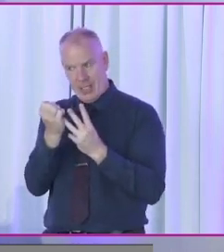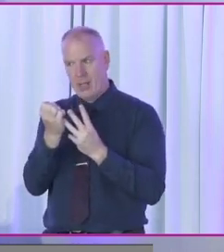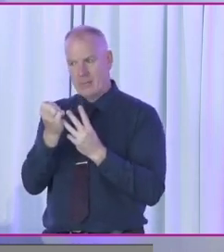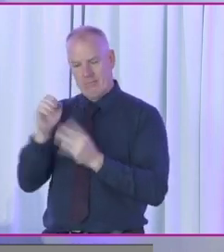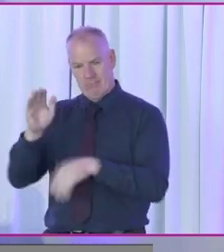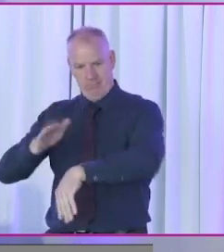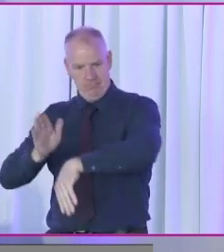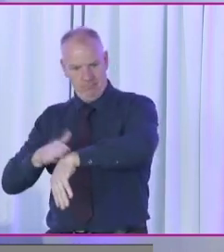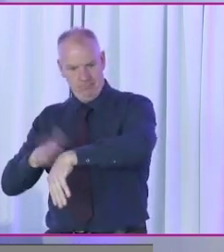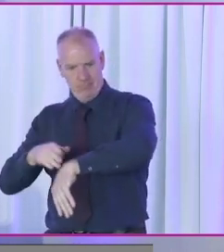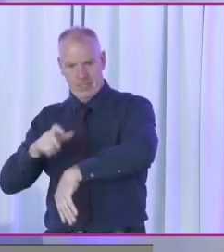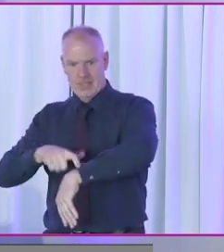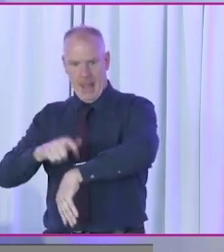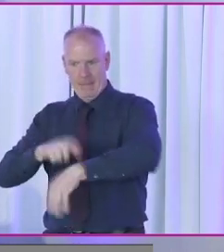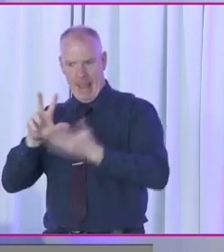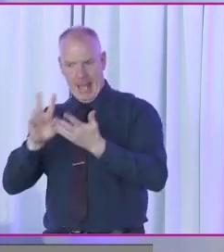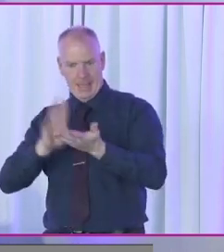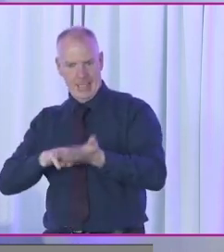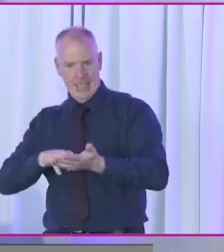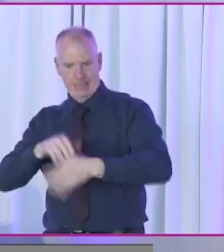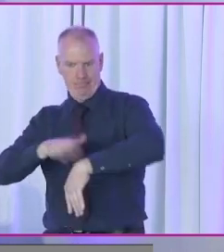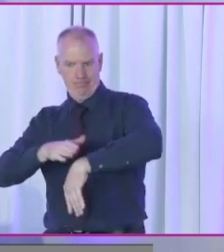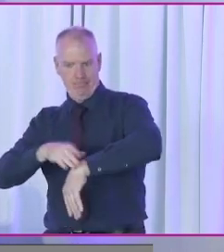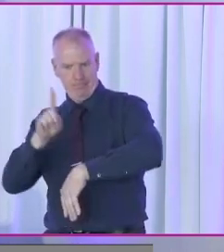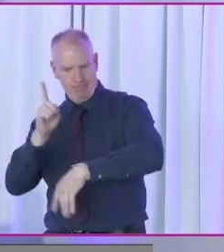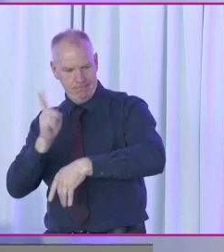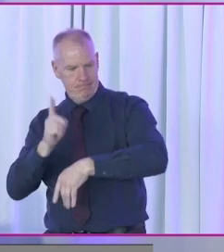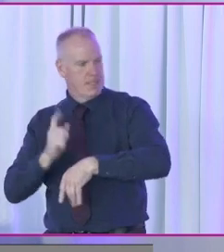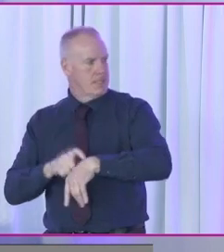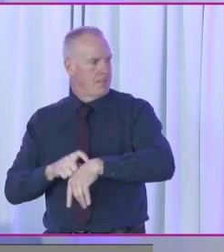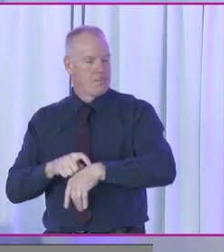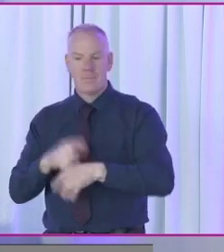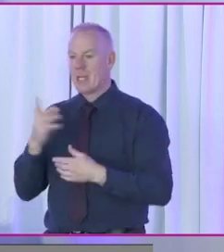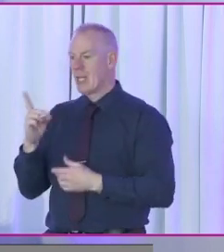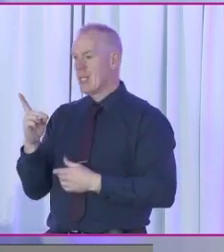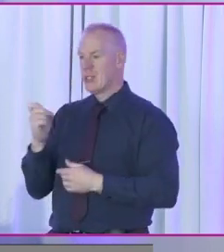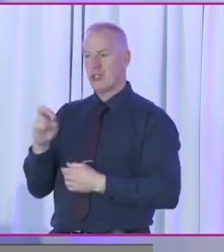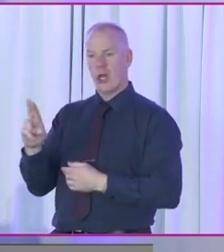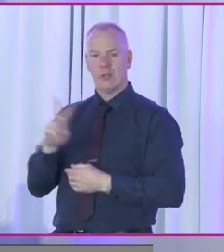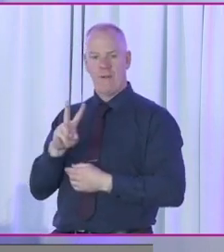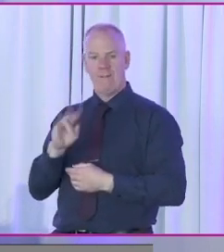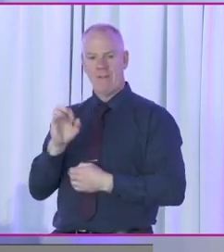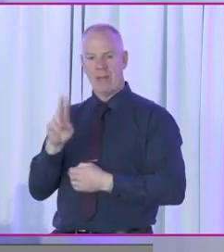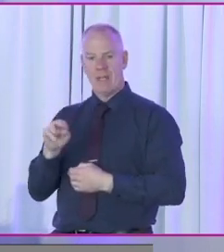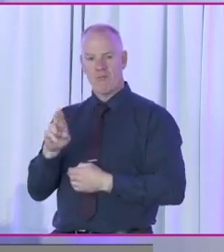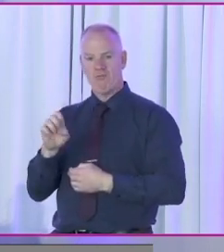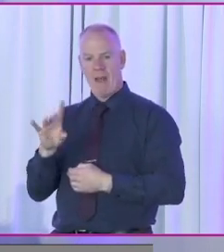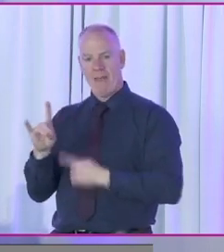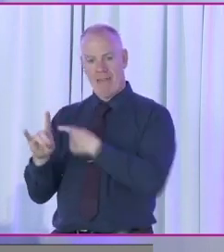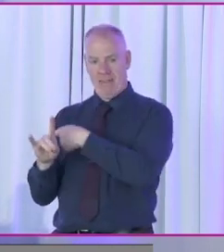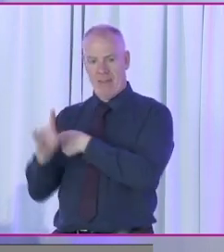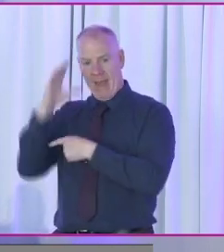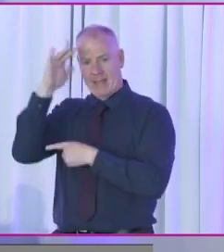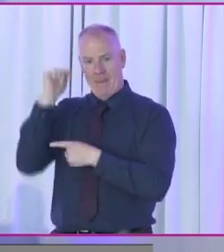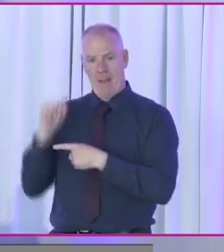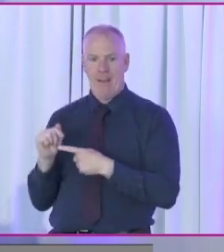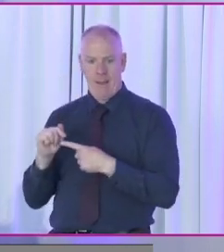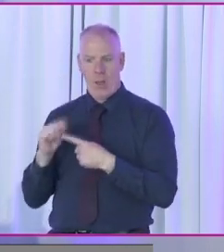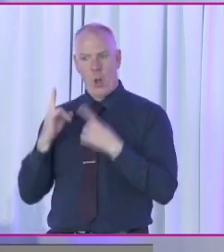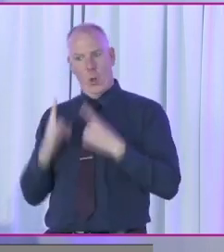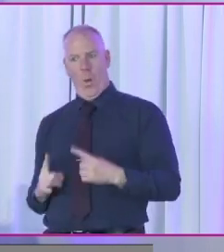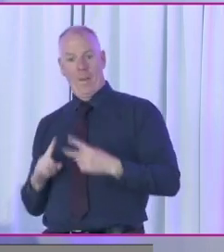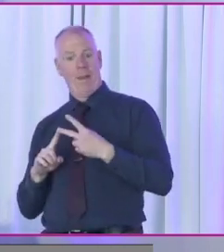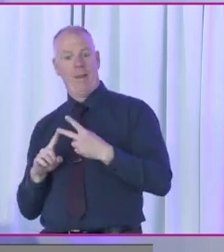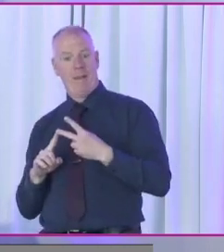them know when they're eight minutes in. So to begin, we're going to have Dr Vivian Rath, who's an academic and a human